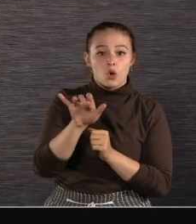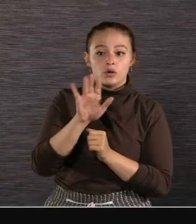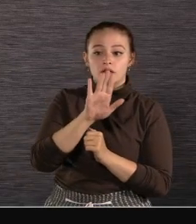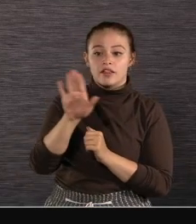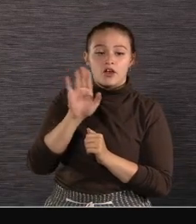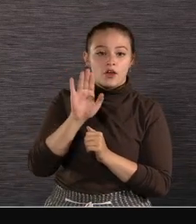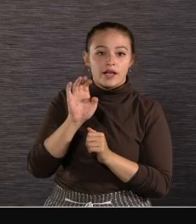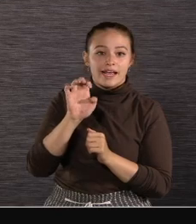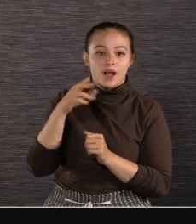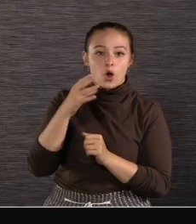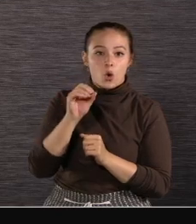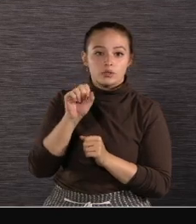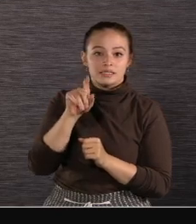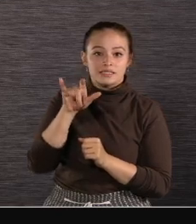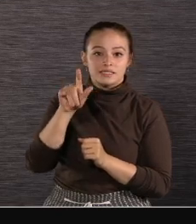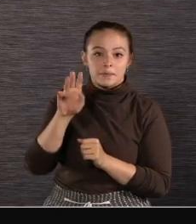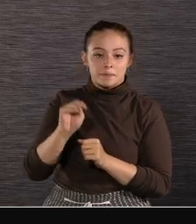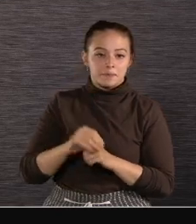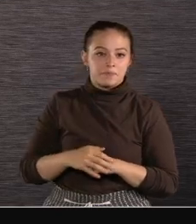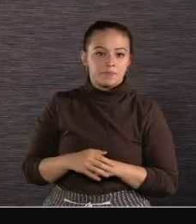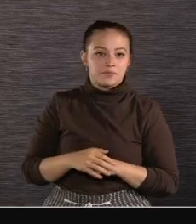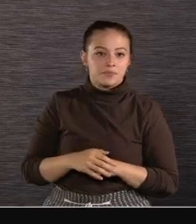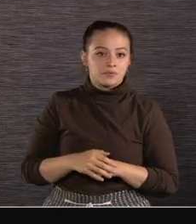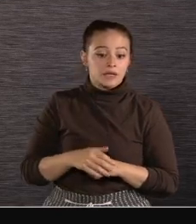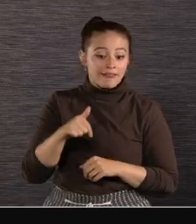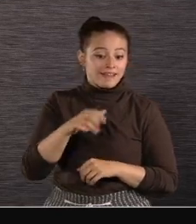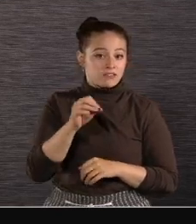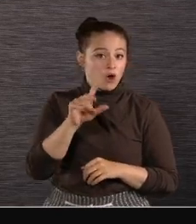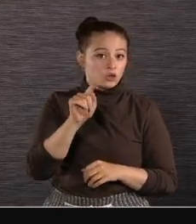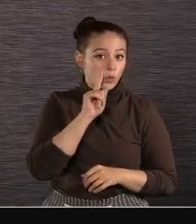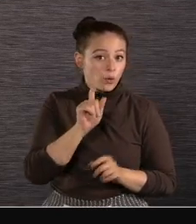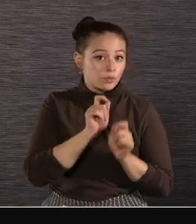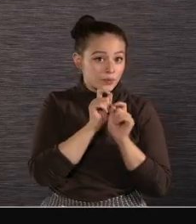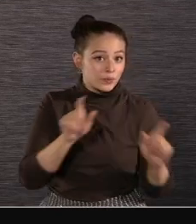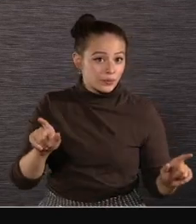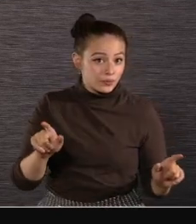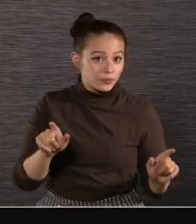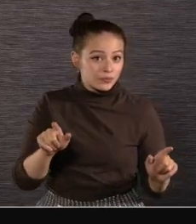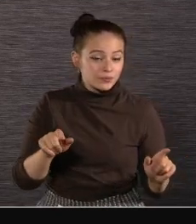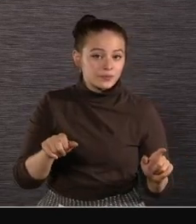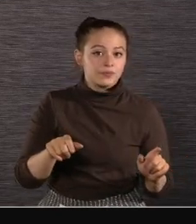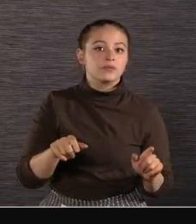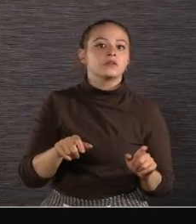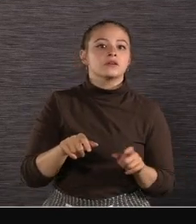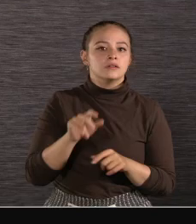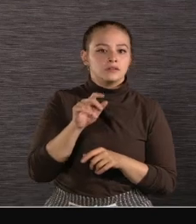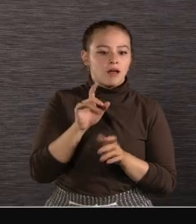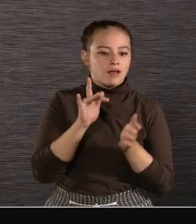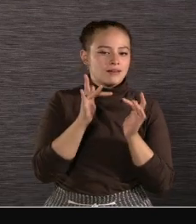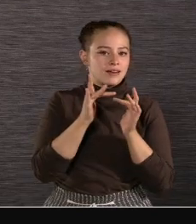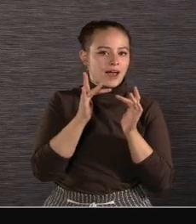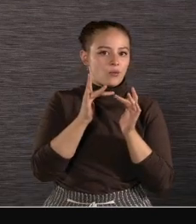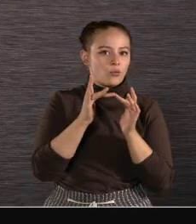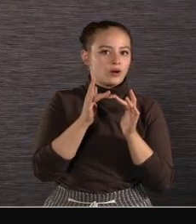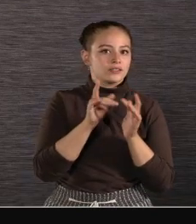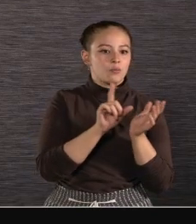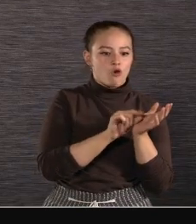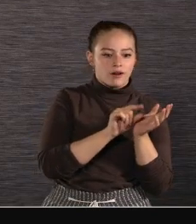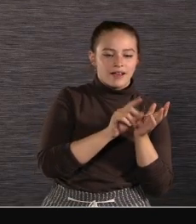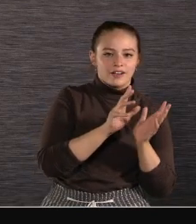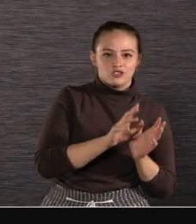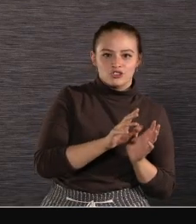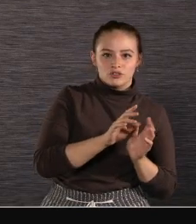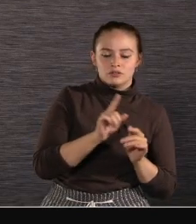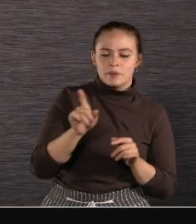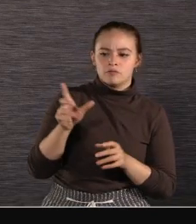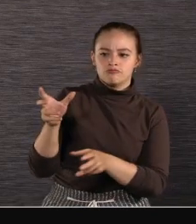ecosystem Introduced this October The F5500 has been embraced By networks and sports broadcasters It